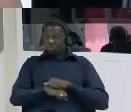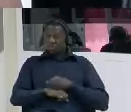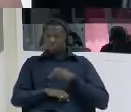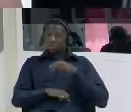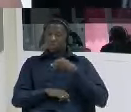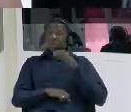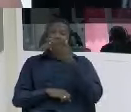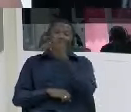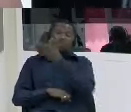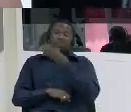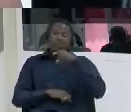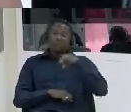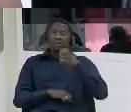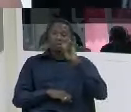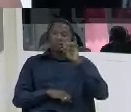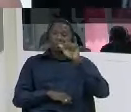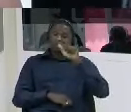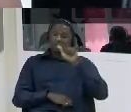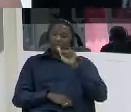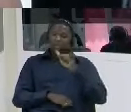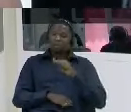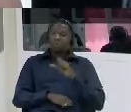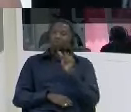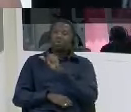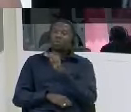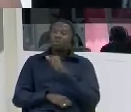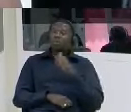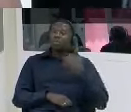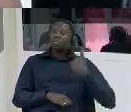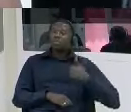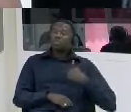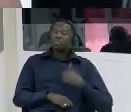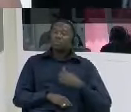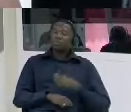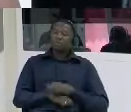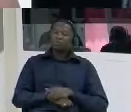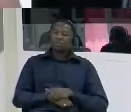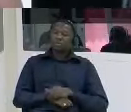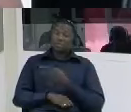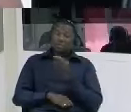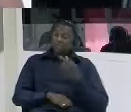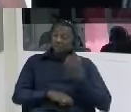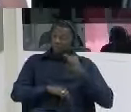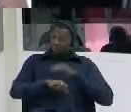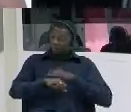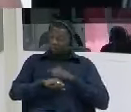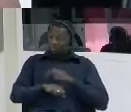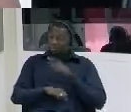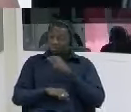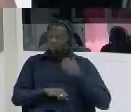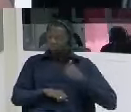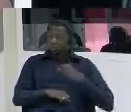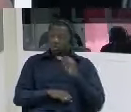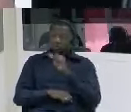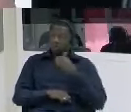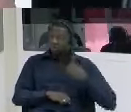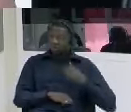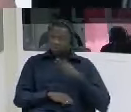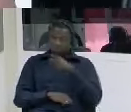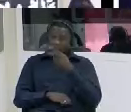to to other people did you witness other people being tortured yes